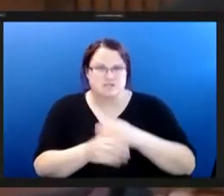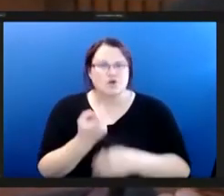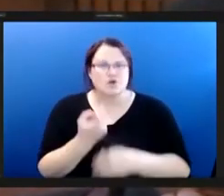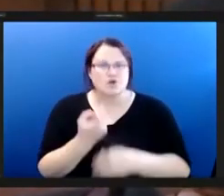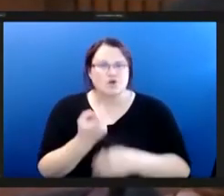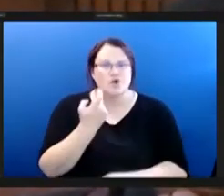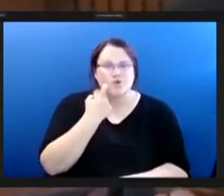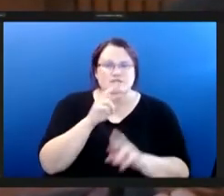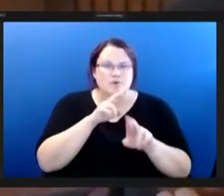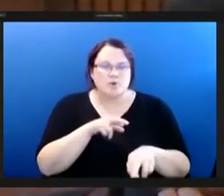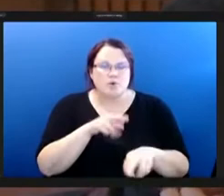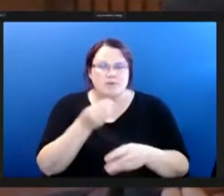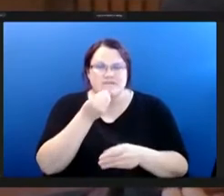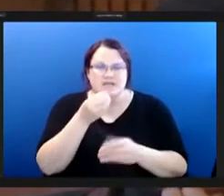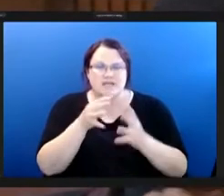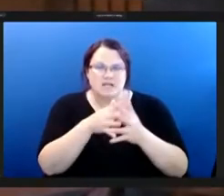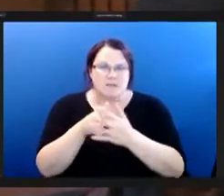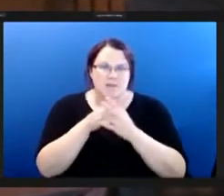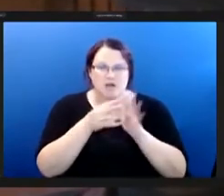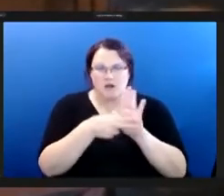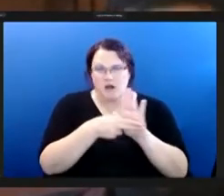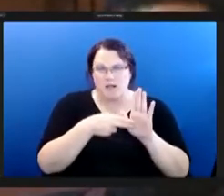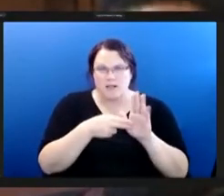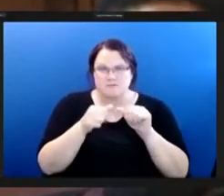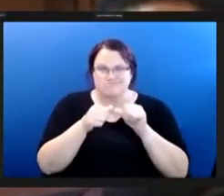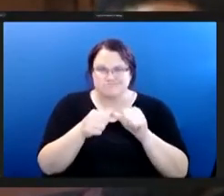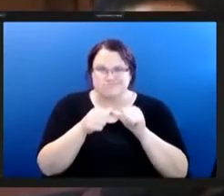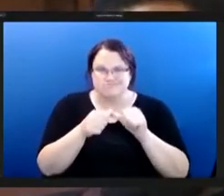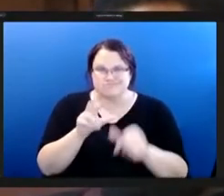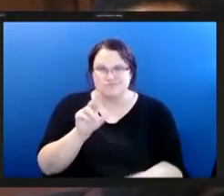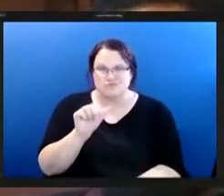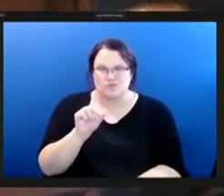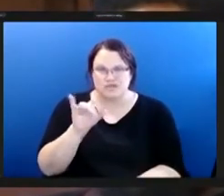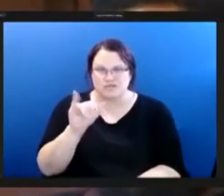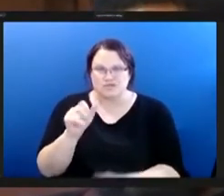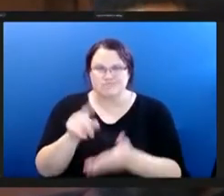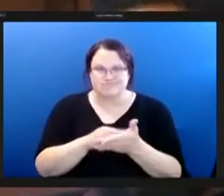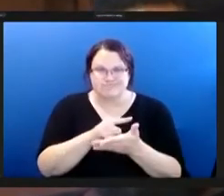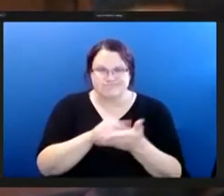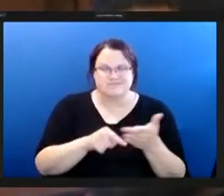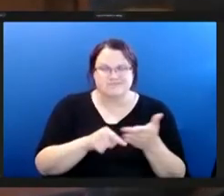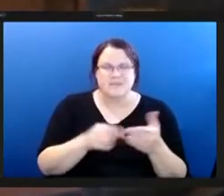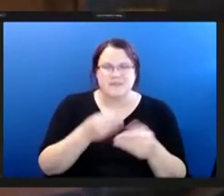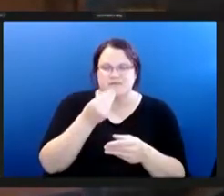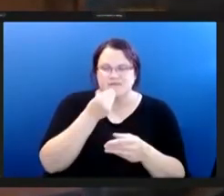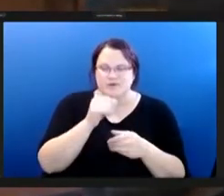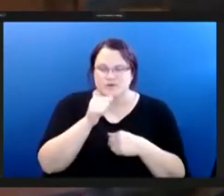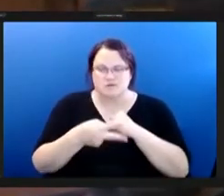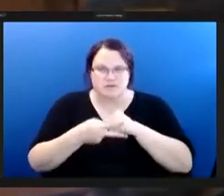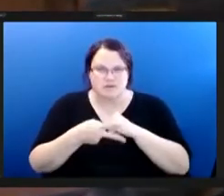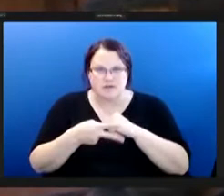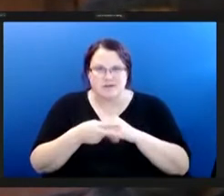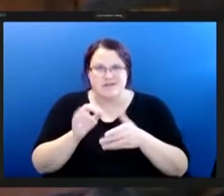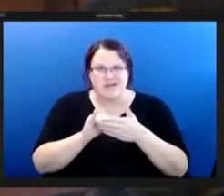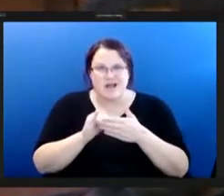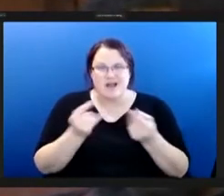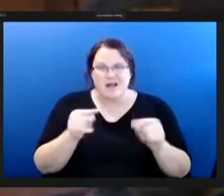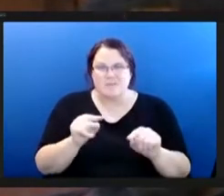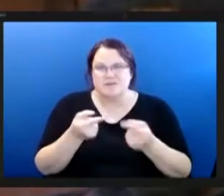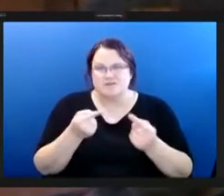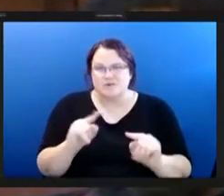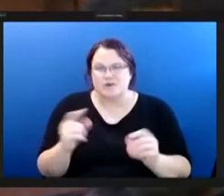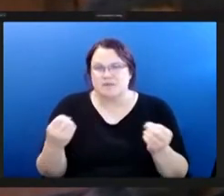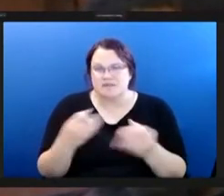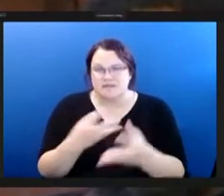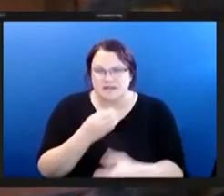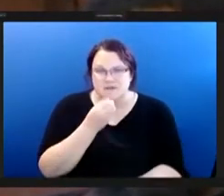america highlights the ongoing racial disparities in food insecurity that were exacerbated during the pandemic noting that food